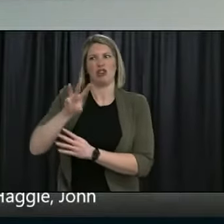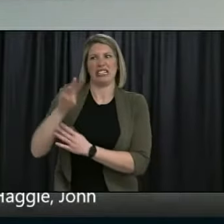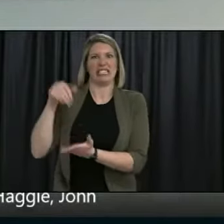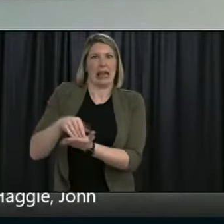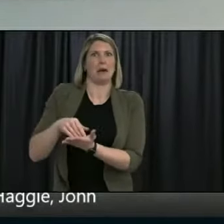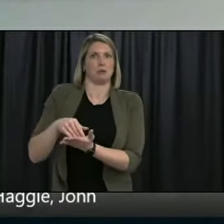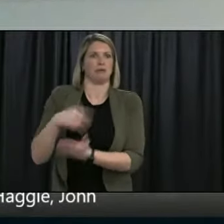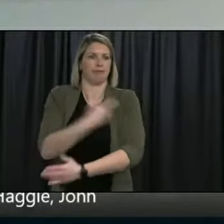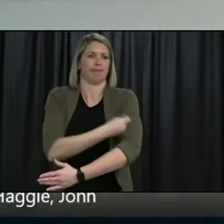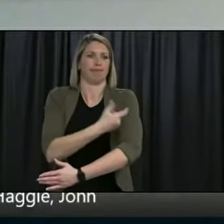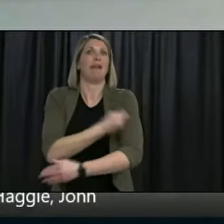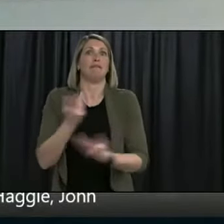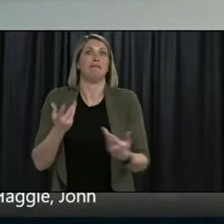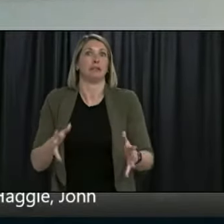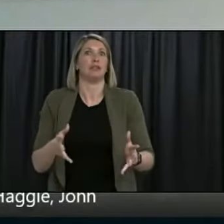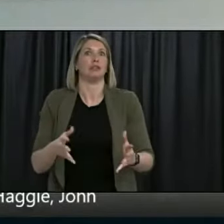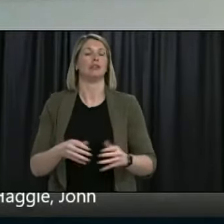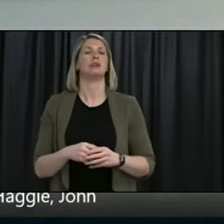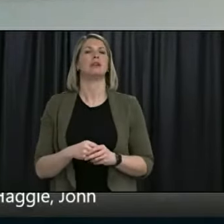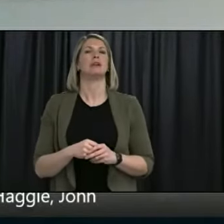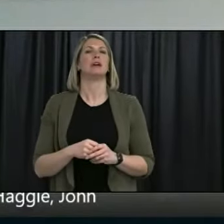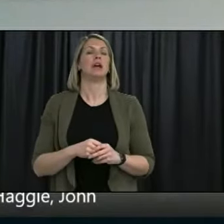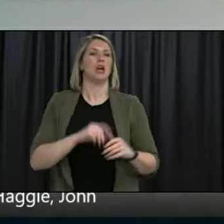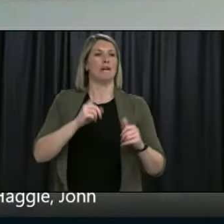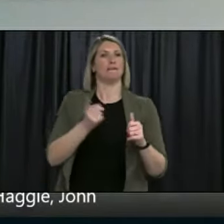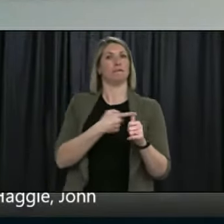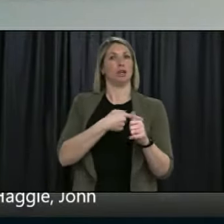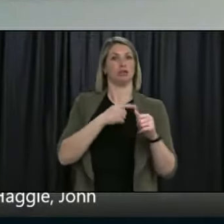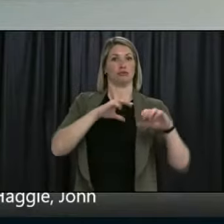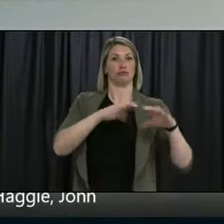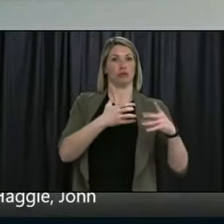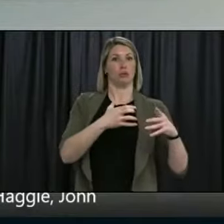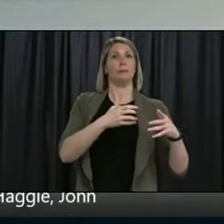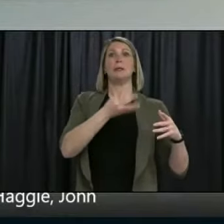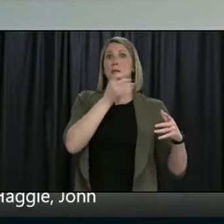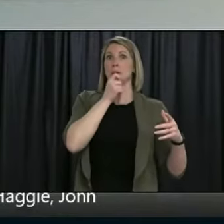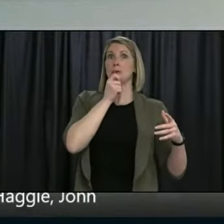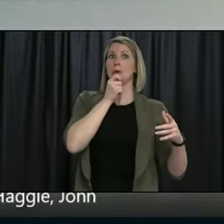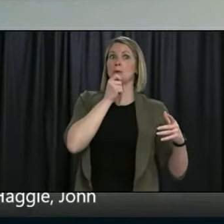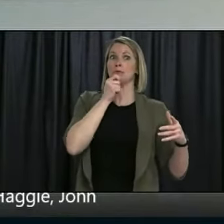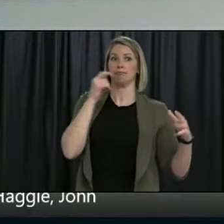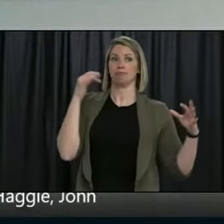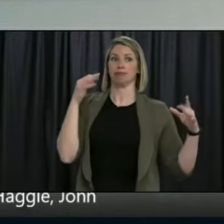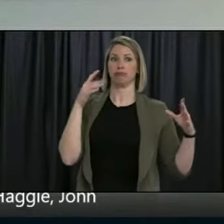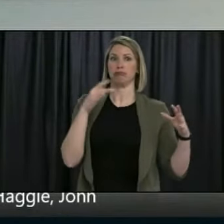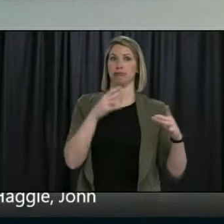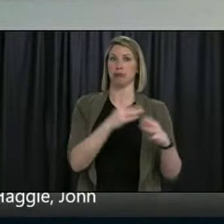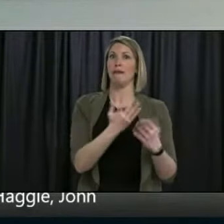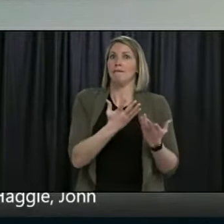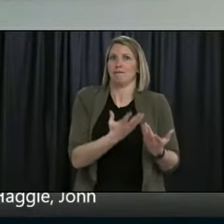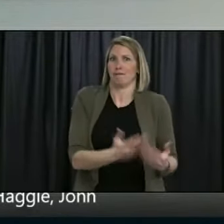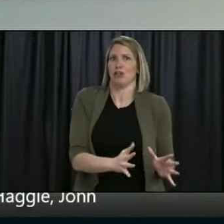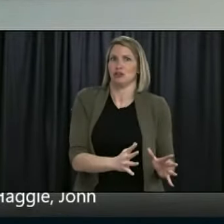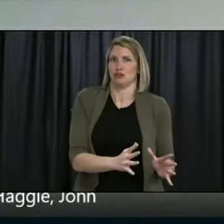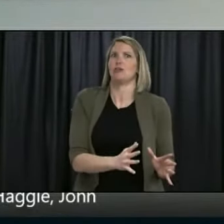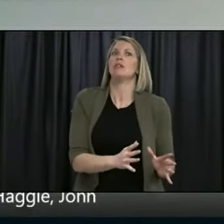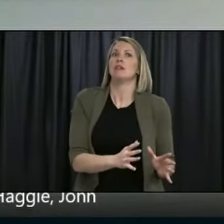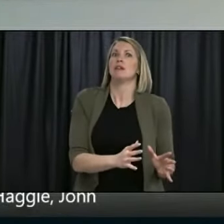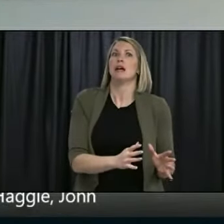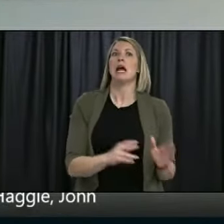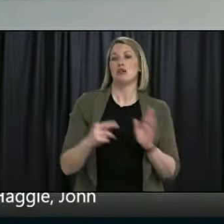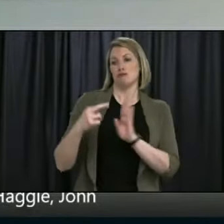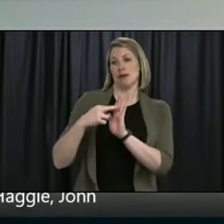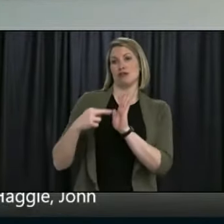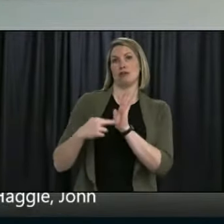Phase one of the vaccination scheme is drawing to a close. We have had excellent registration for phase two